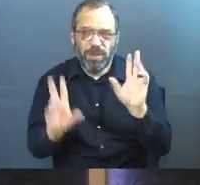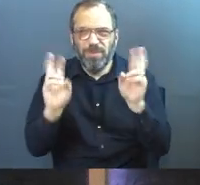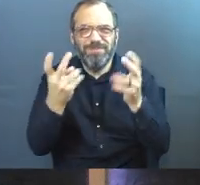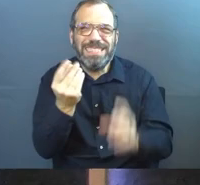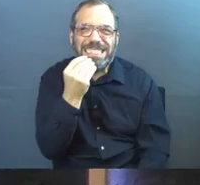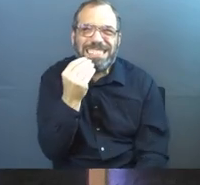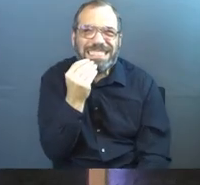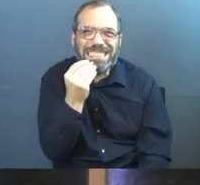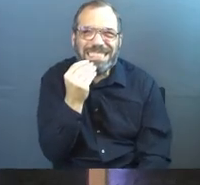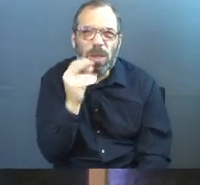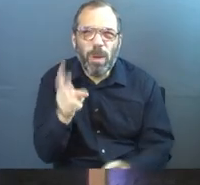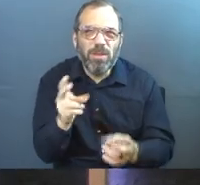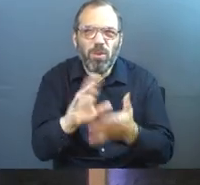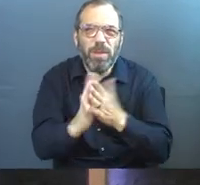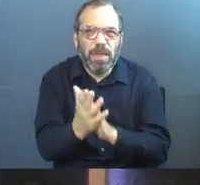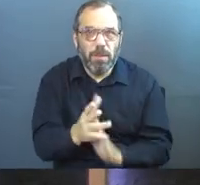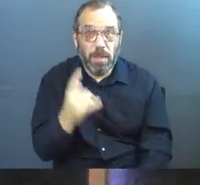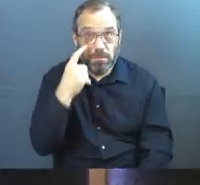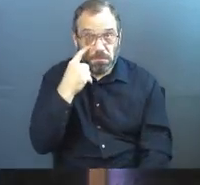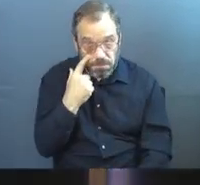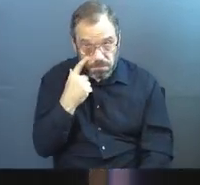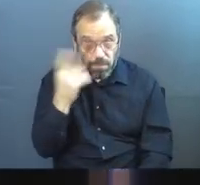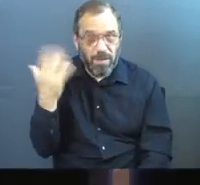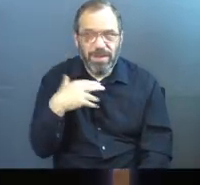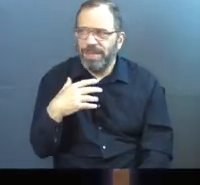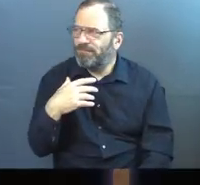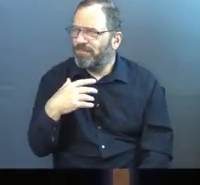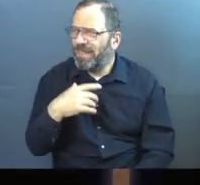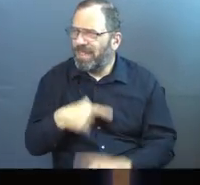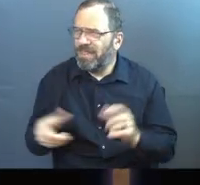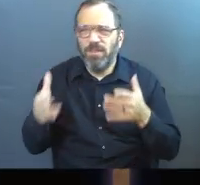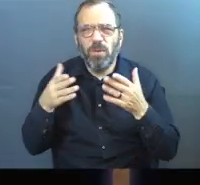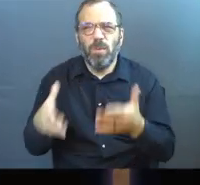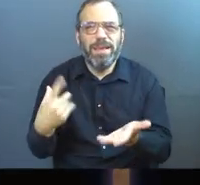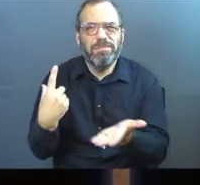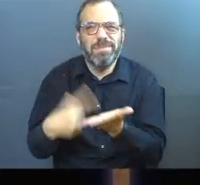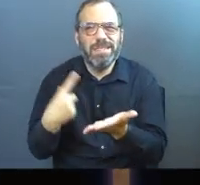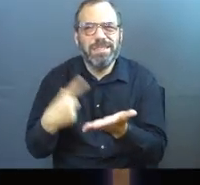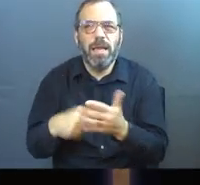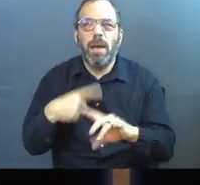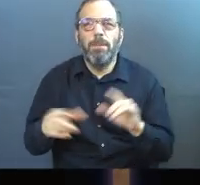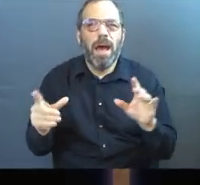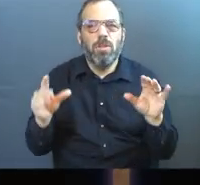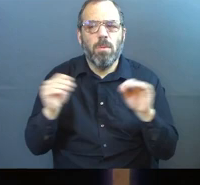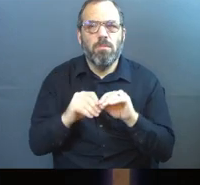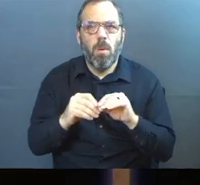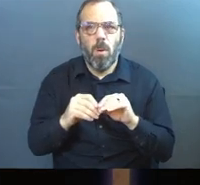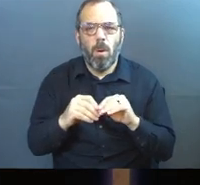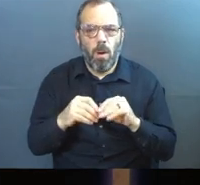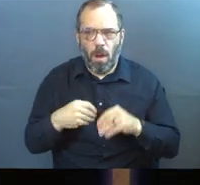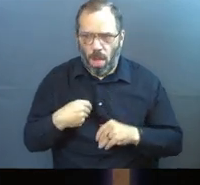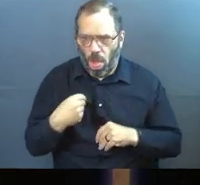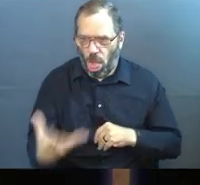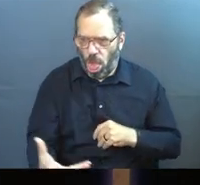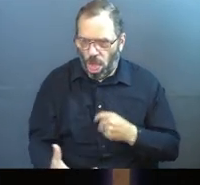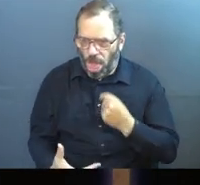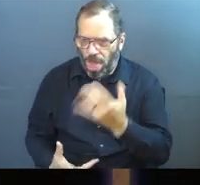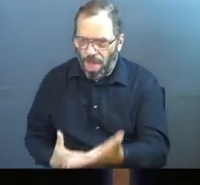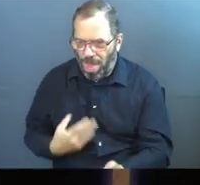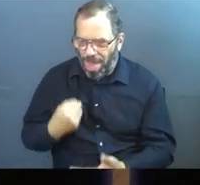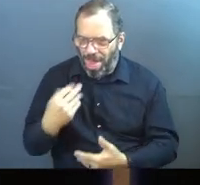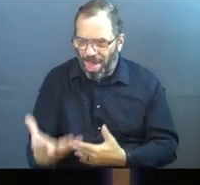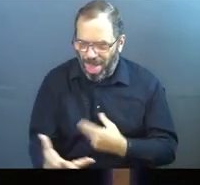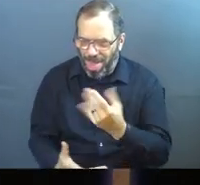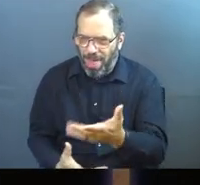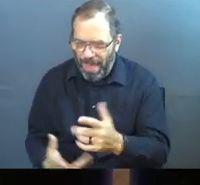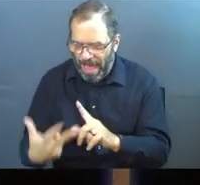changes you. And you've seen it before. It's just a different way of talking about it. But the more and more you give to these destructive things, the